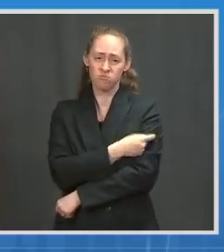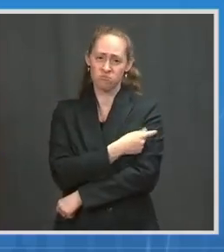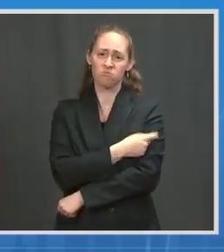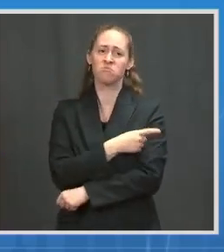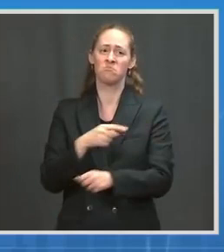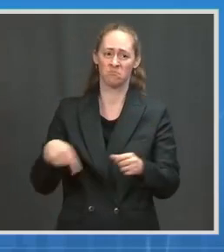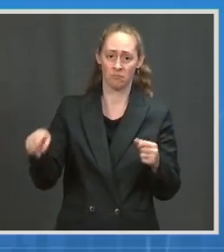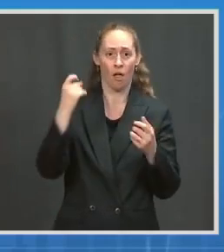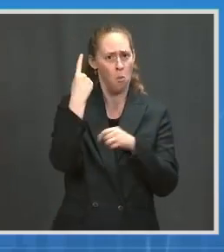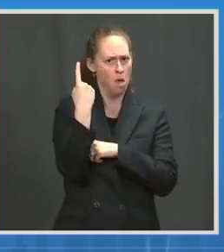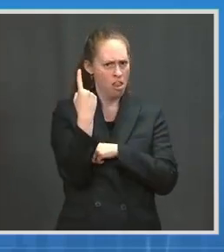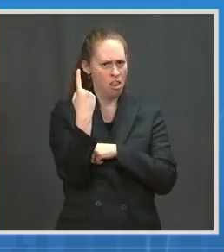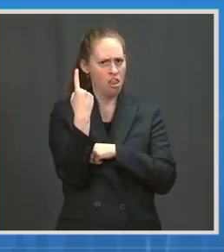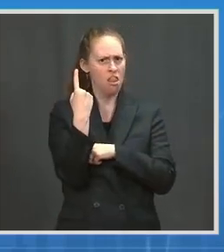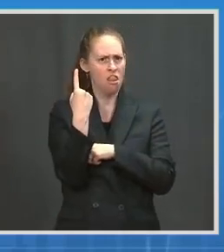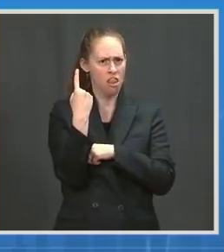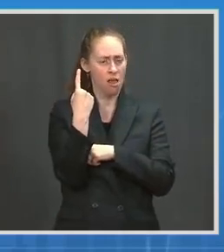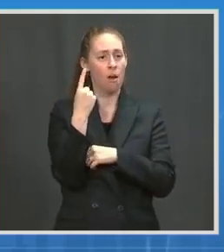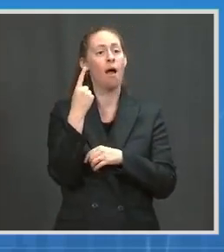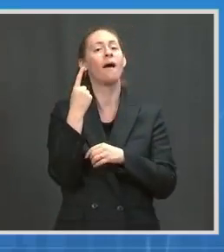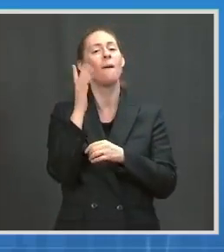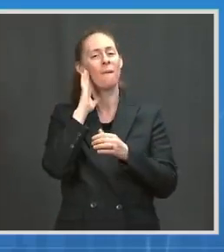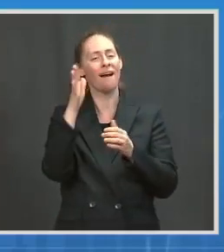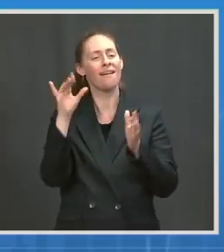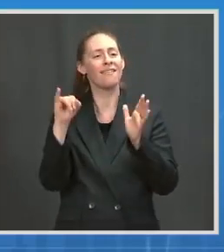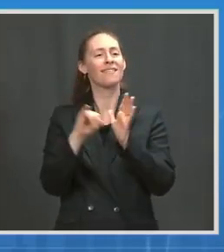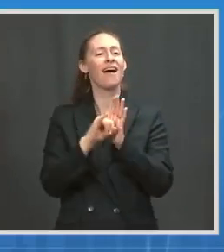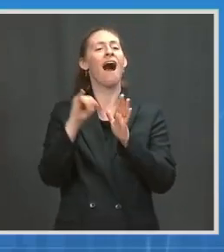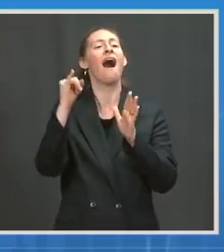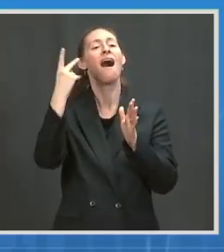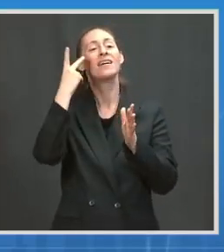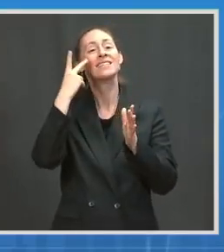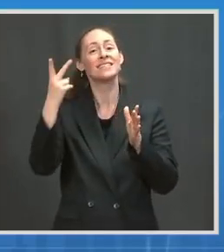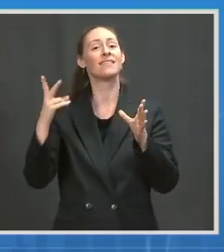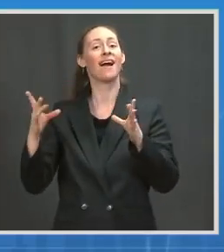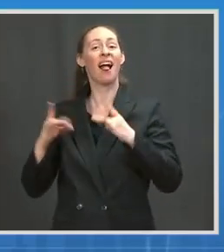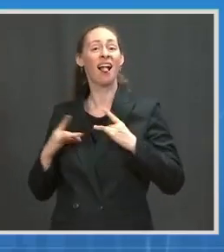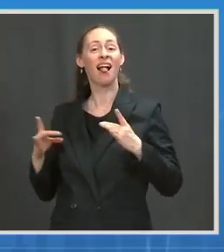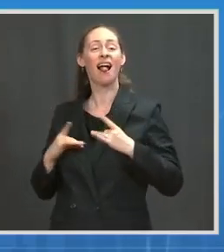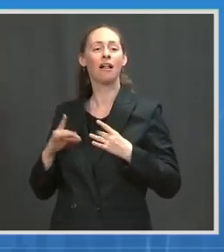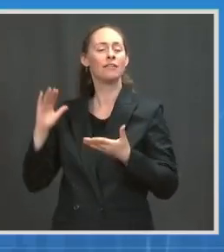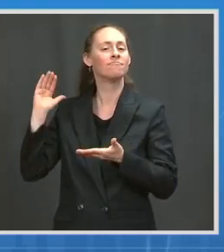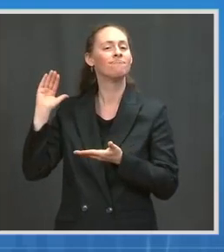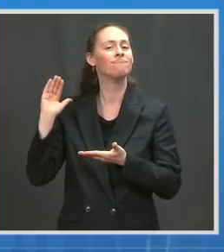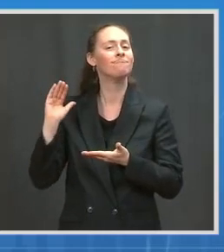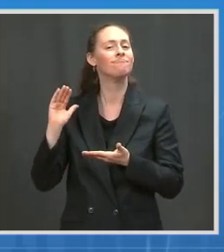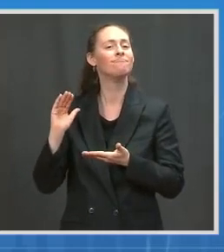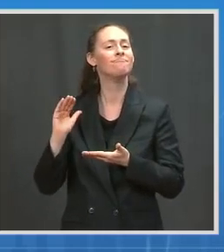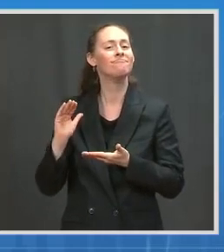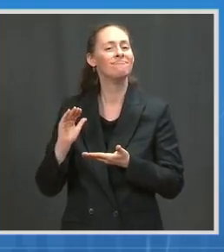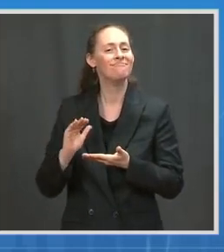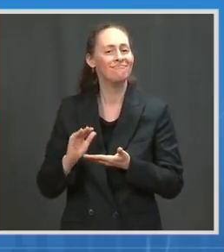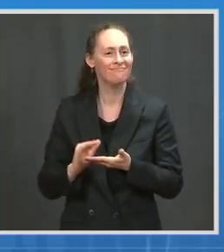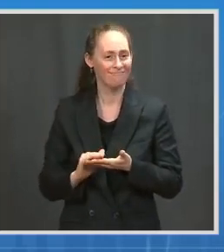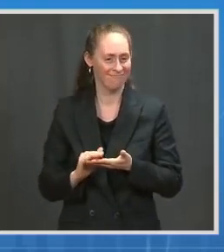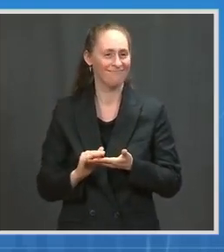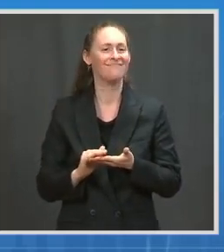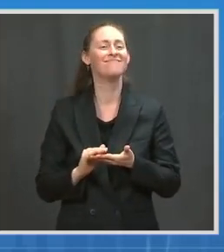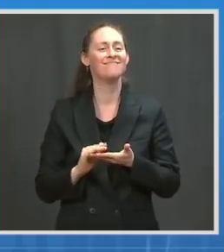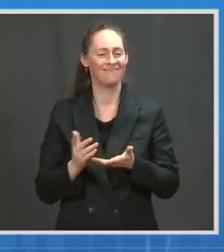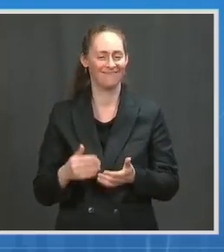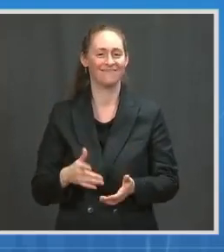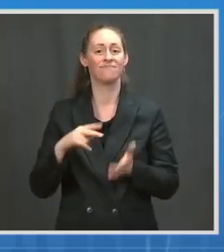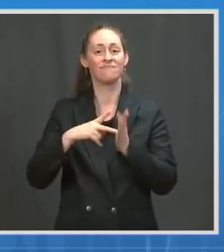you will see, guaranteed, the level of infection go very low, you can start looking at things that you were restricted from doing, that